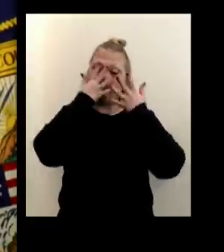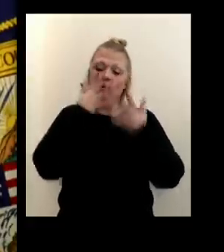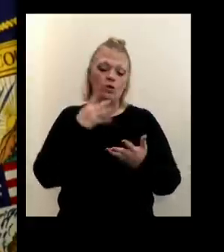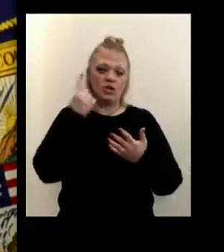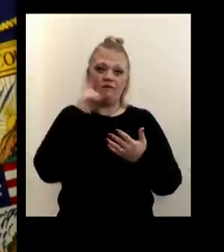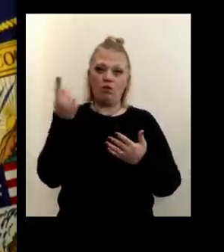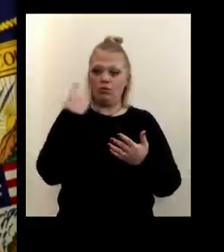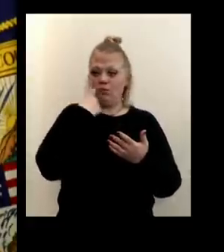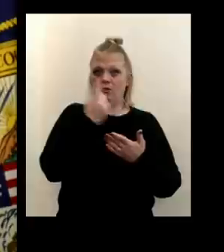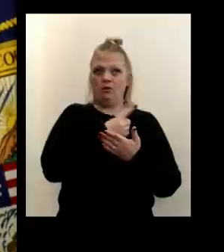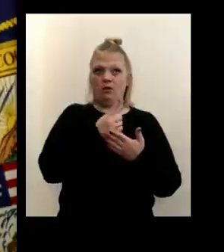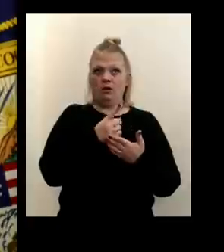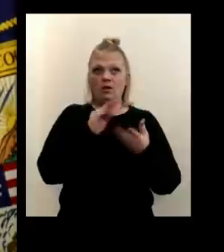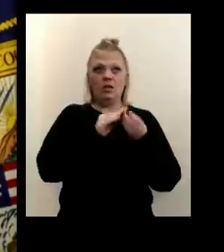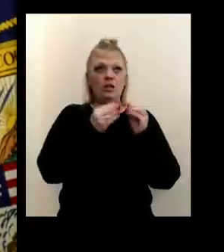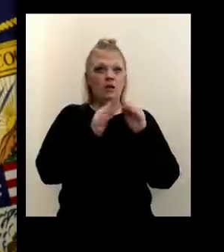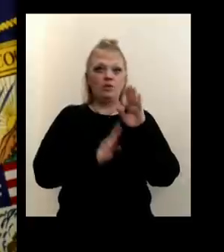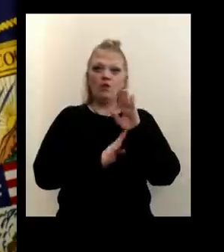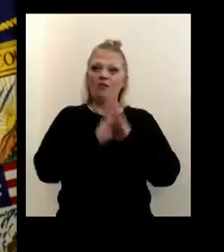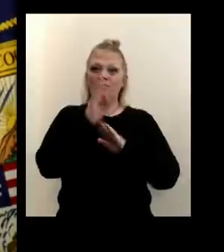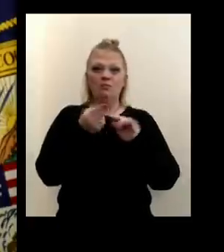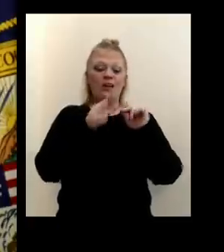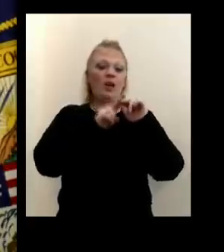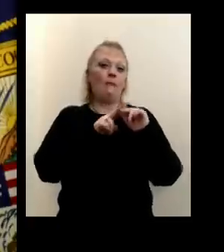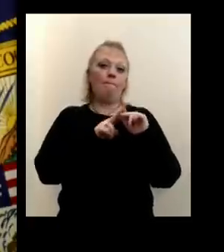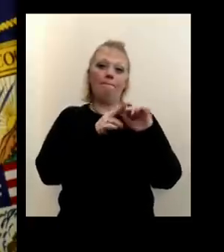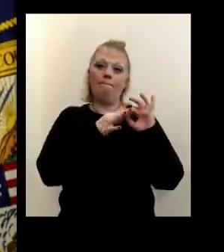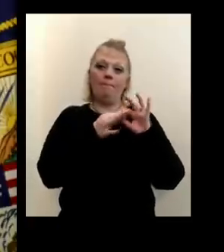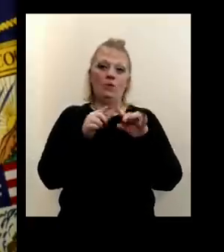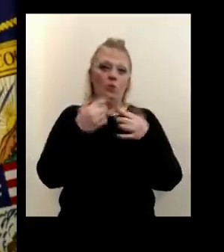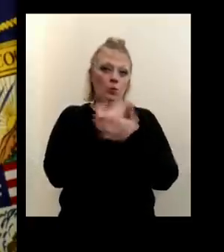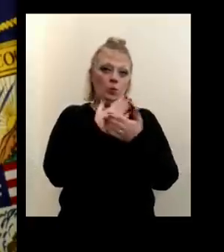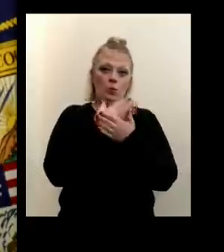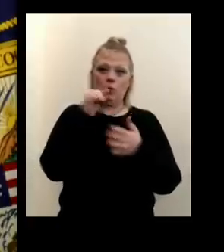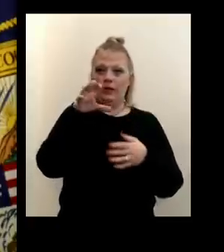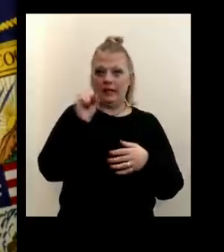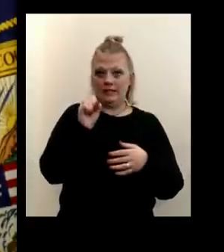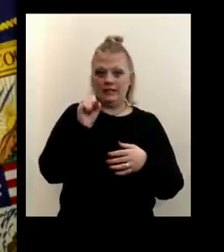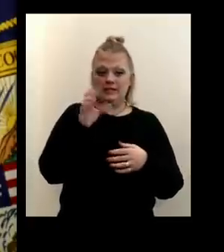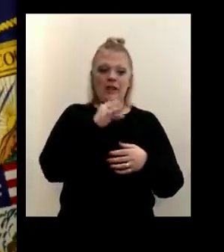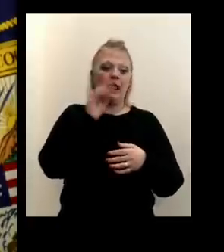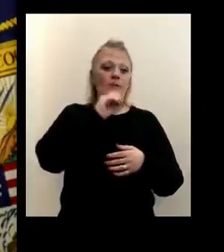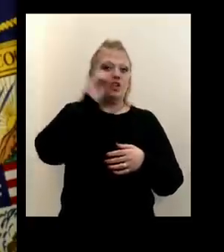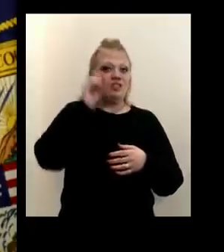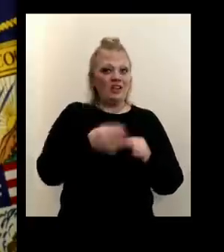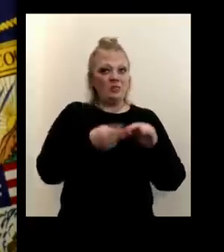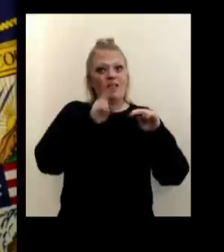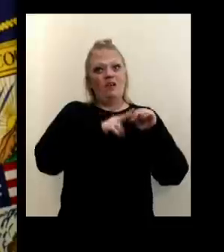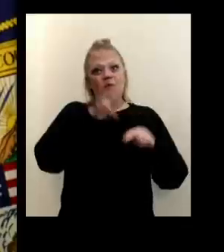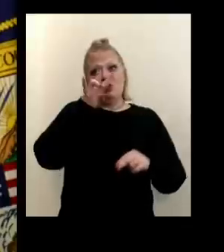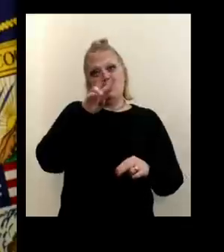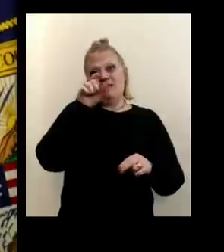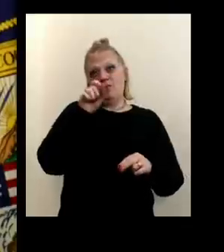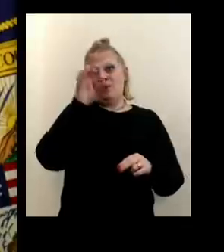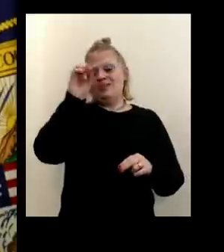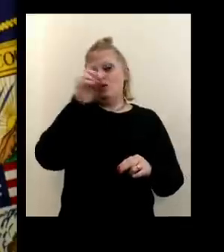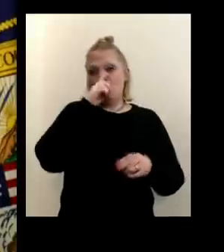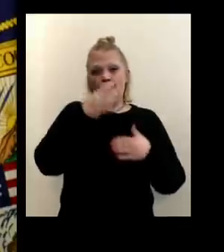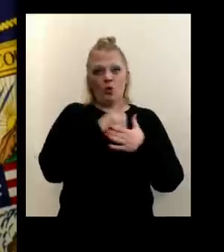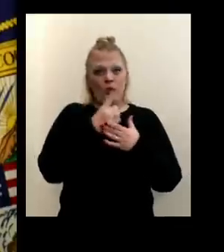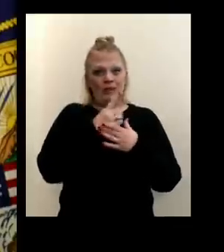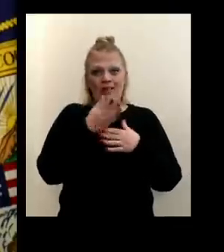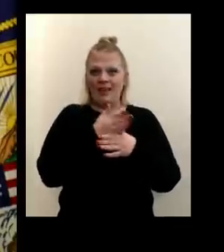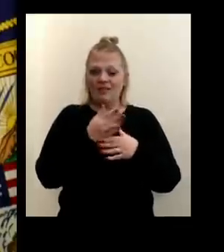the last week, our numbers went up with regards to new cases and our percentage went up to 7.0 over a weekly average.